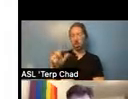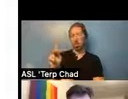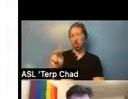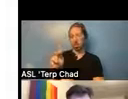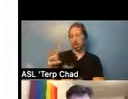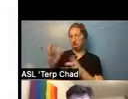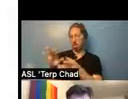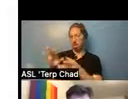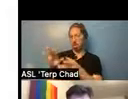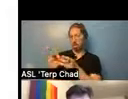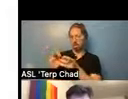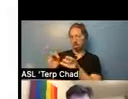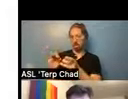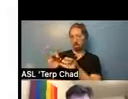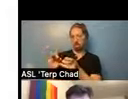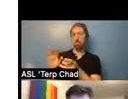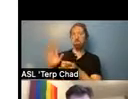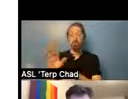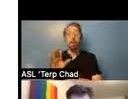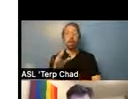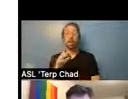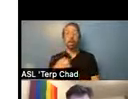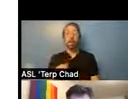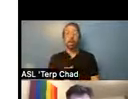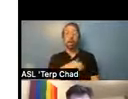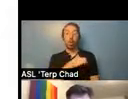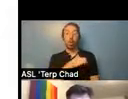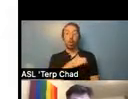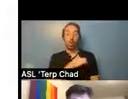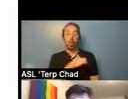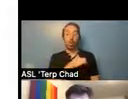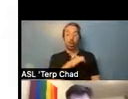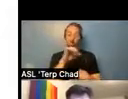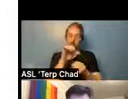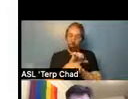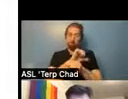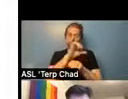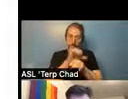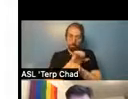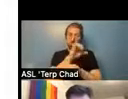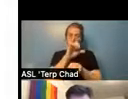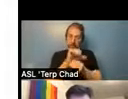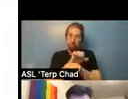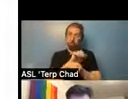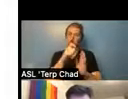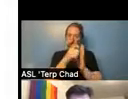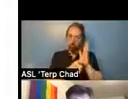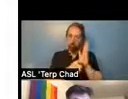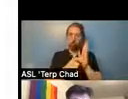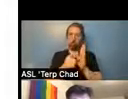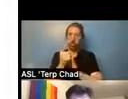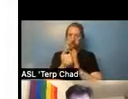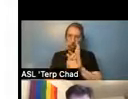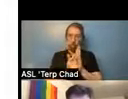legislation that we worked on with in shout all of last year. Um, which has now, uh, become